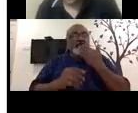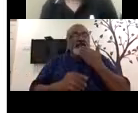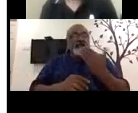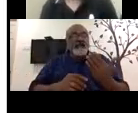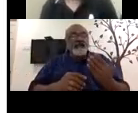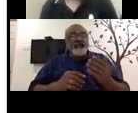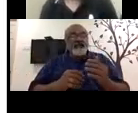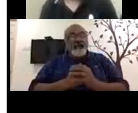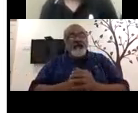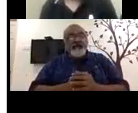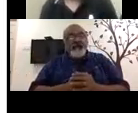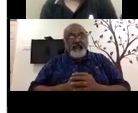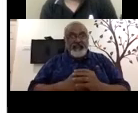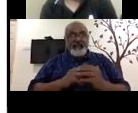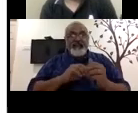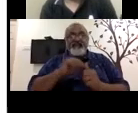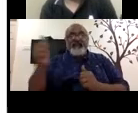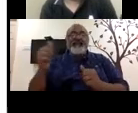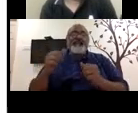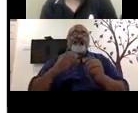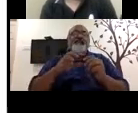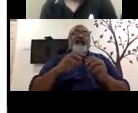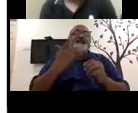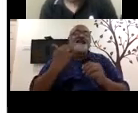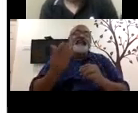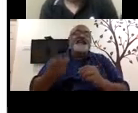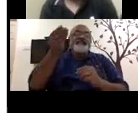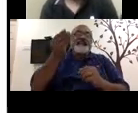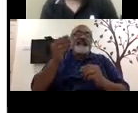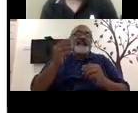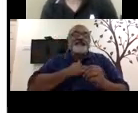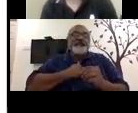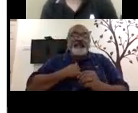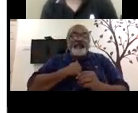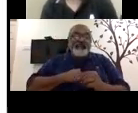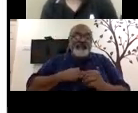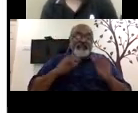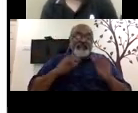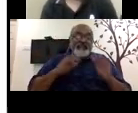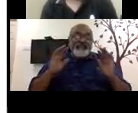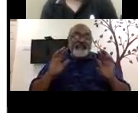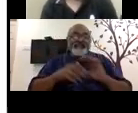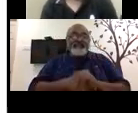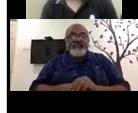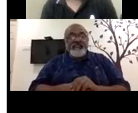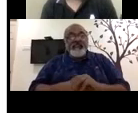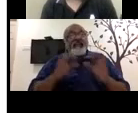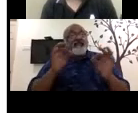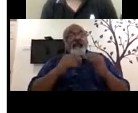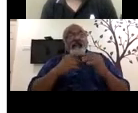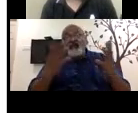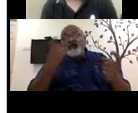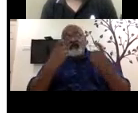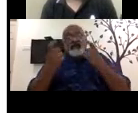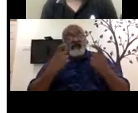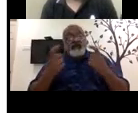I've again managed to exceed by five minutes. I'm sorry for that, but I can hang on. And if you have any questions, can